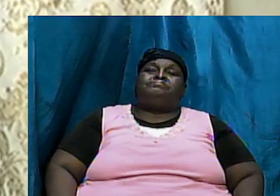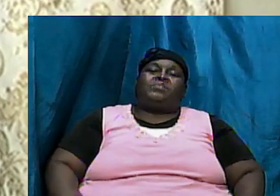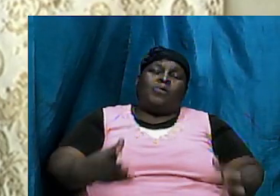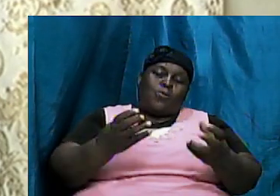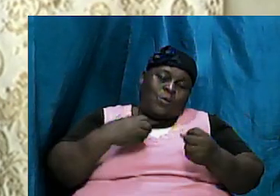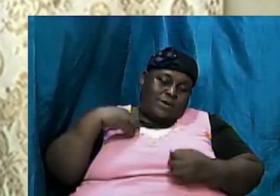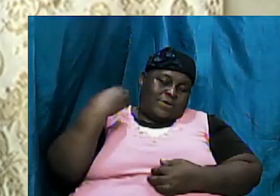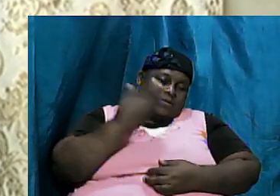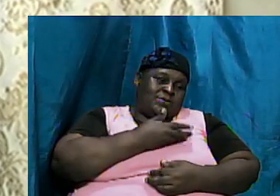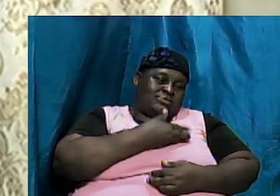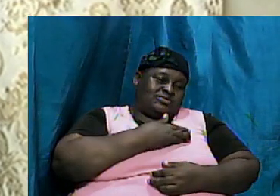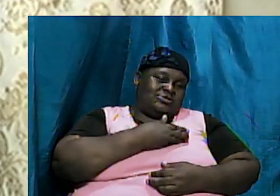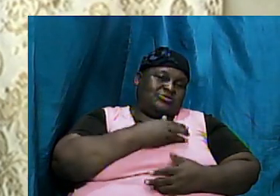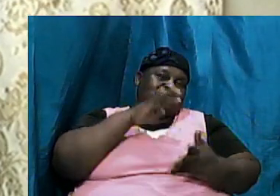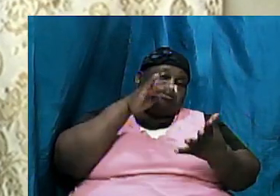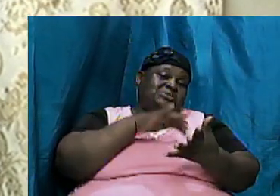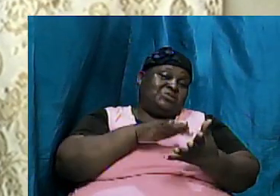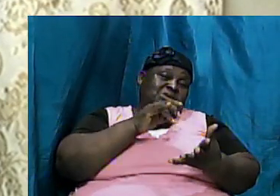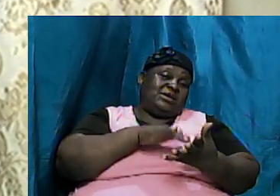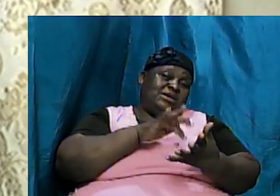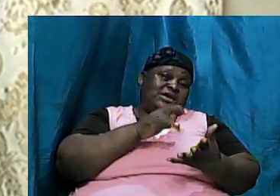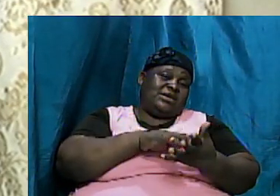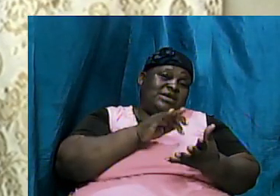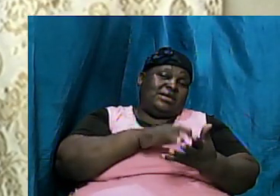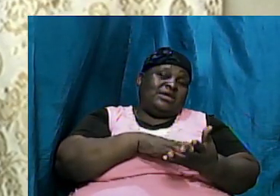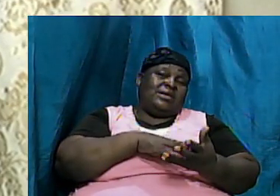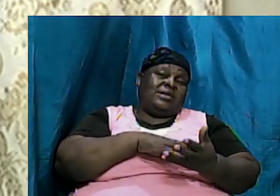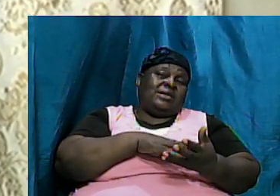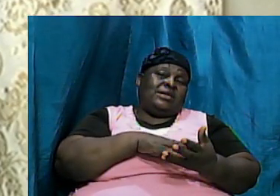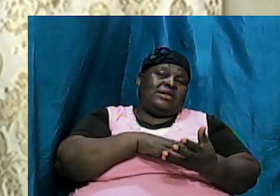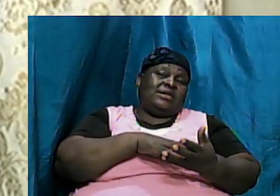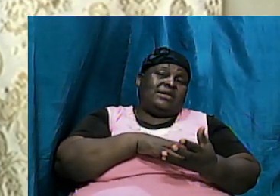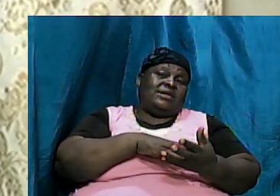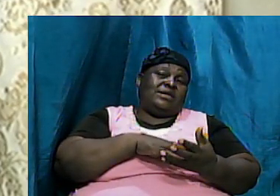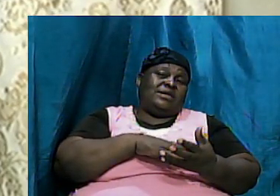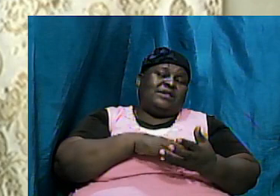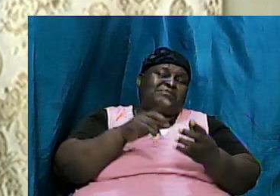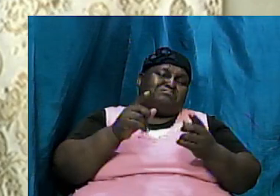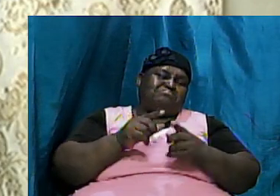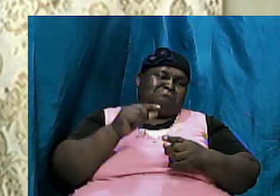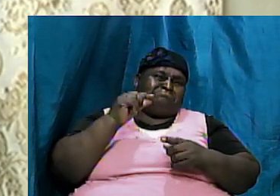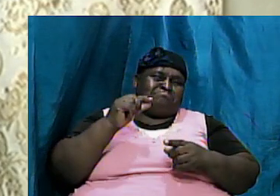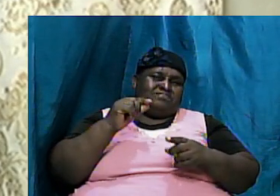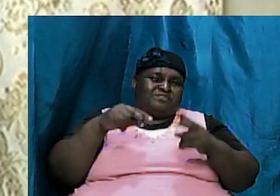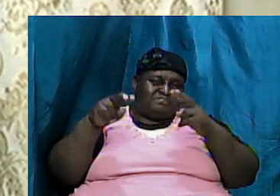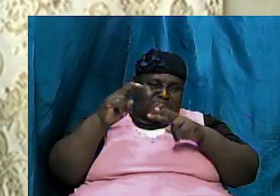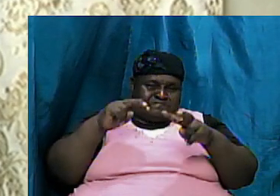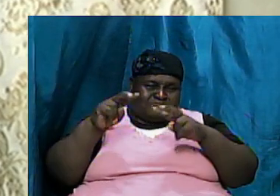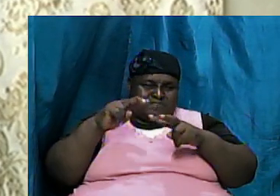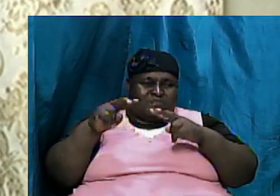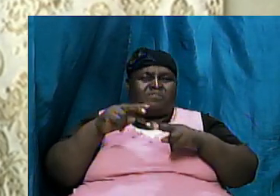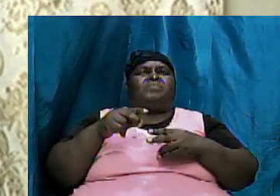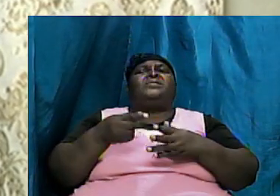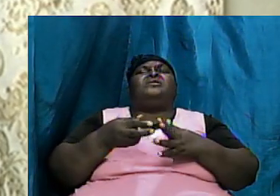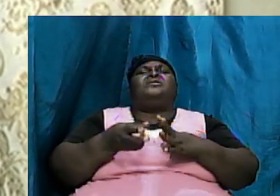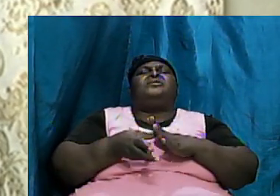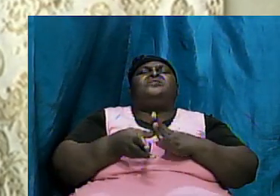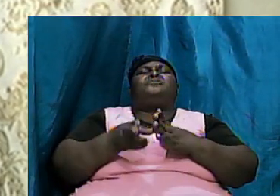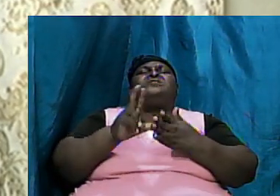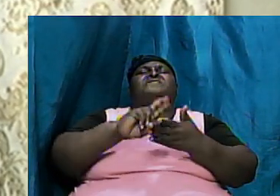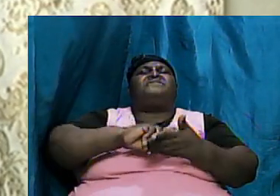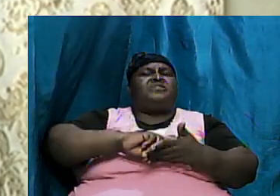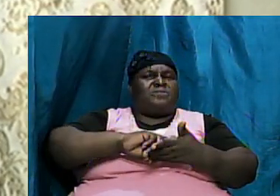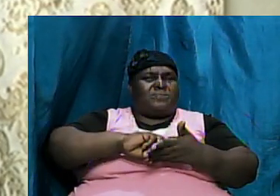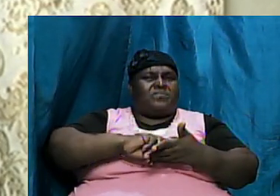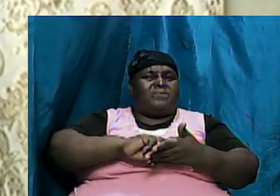go through a little survey an overview of the book so that